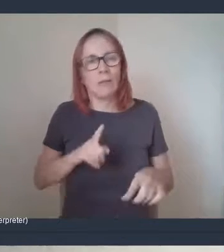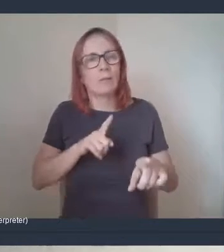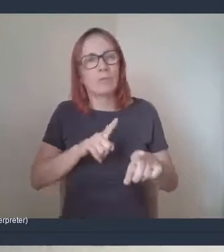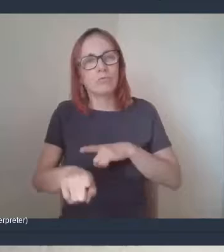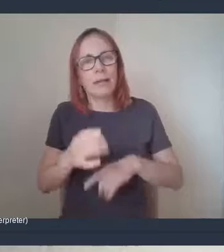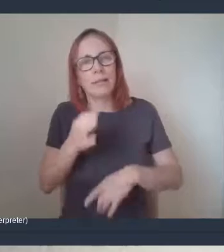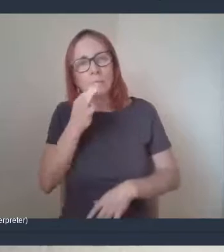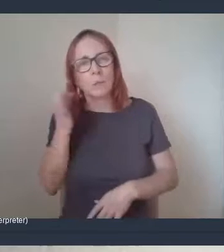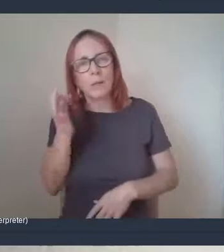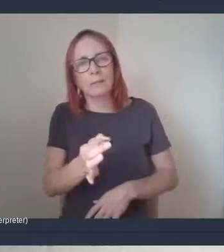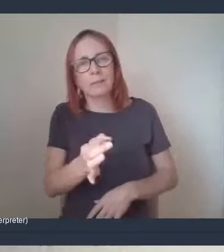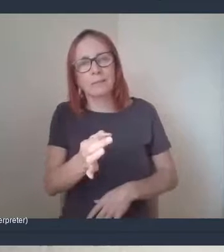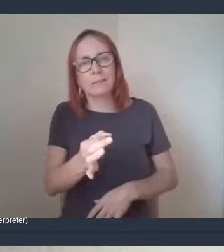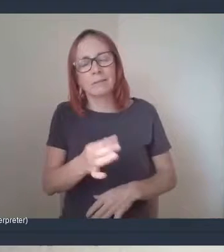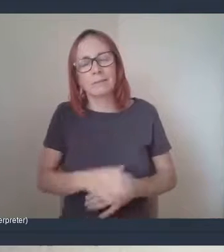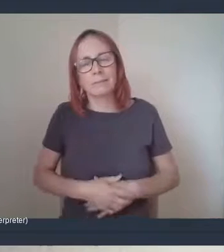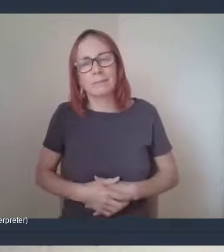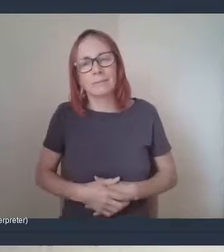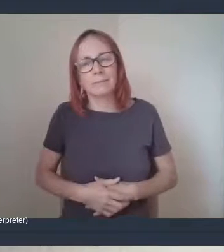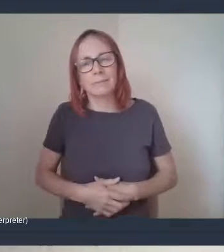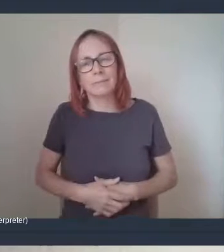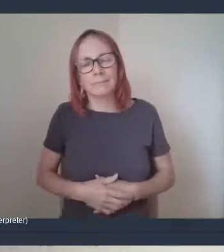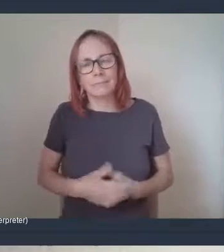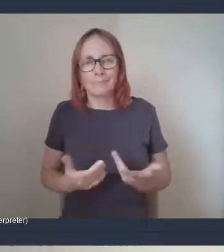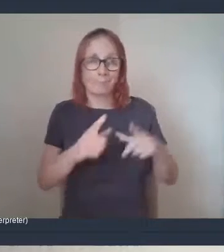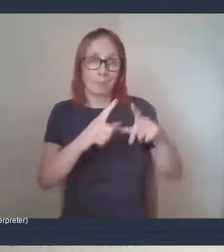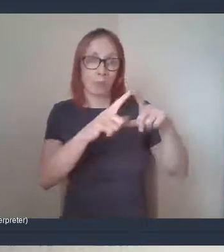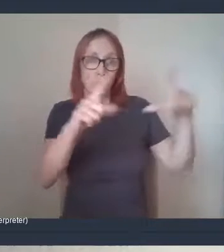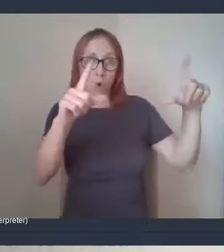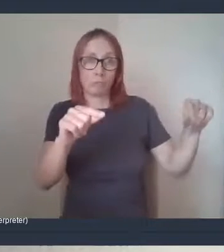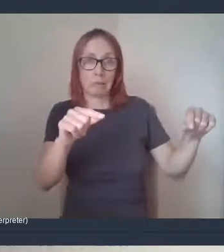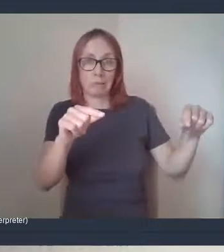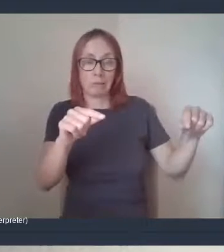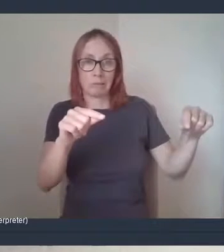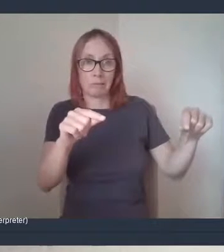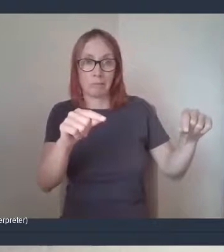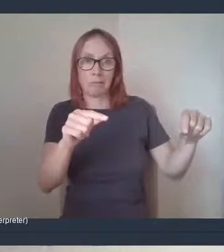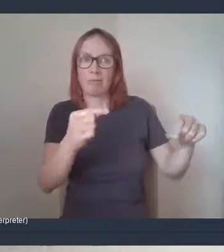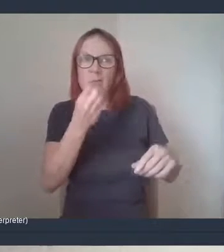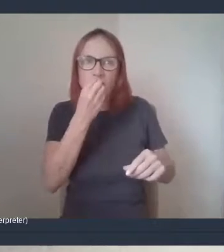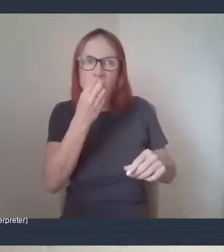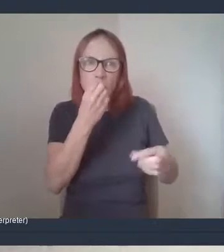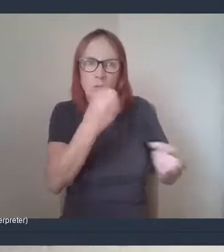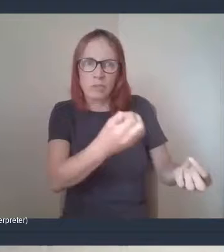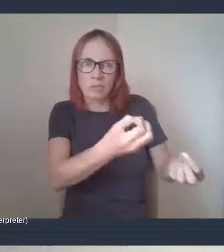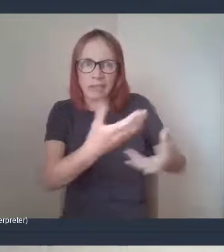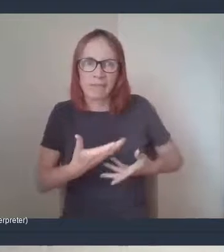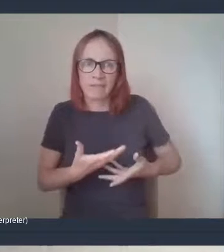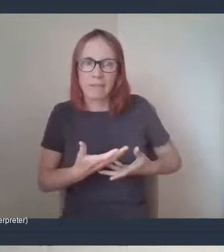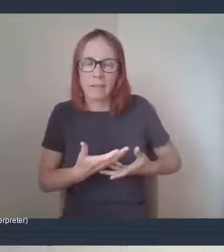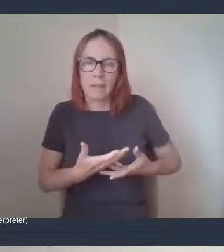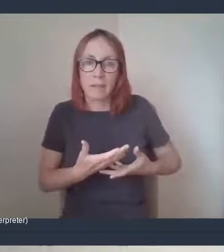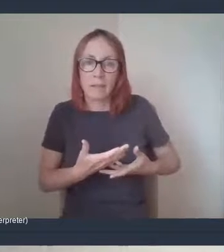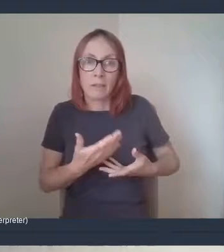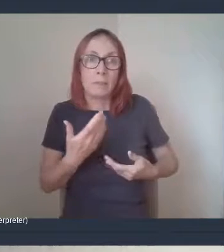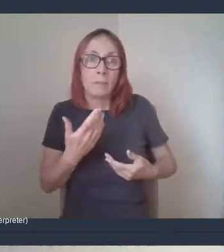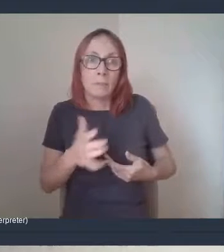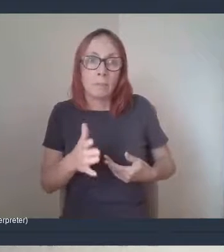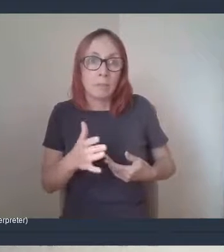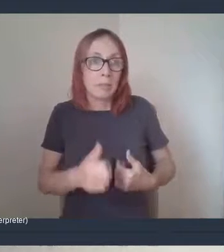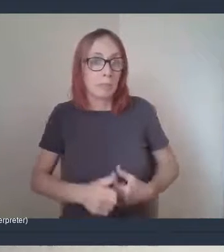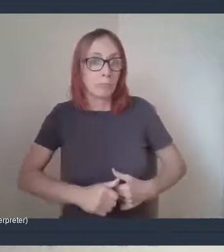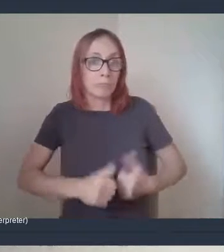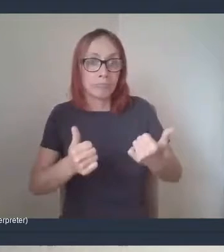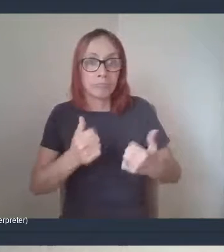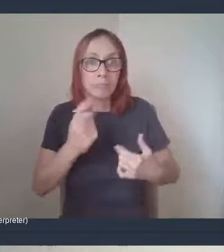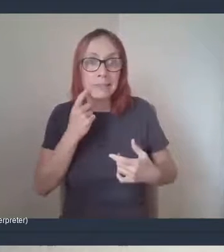with shops and everything, have you been able to get, like, a good, um, communication between